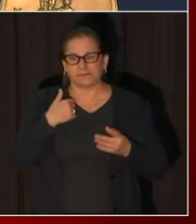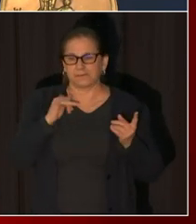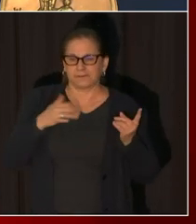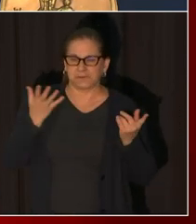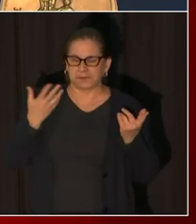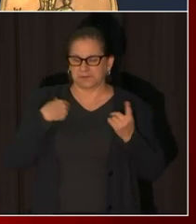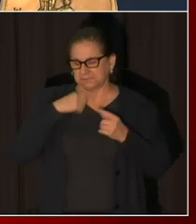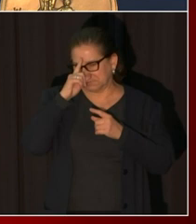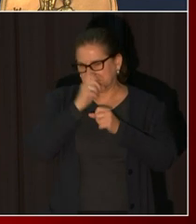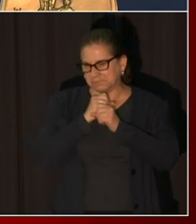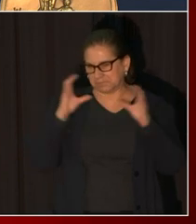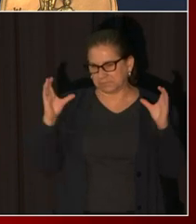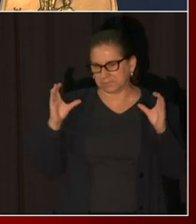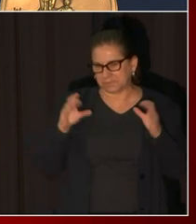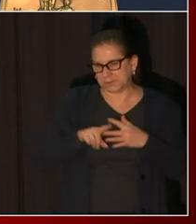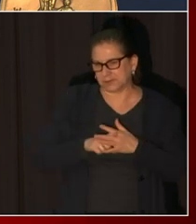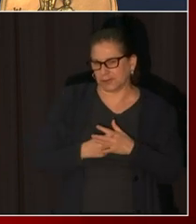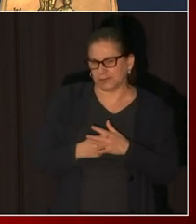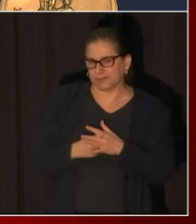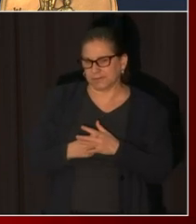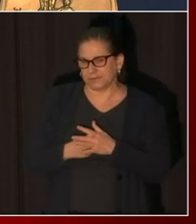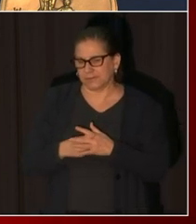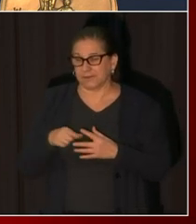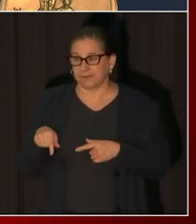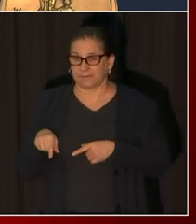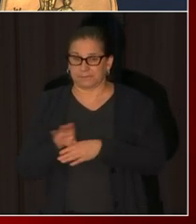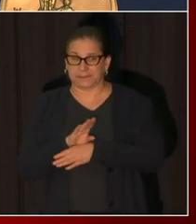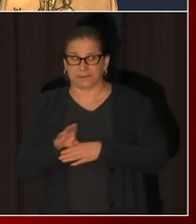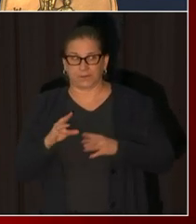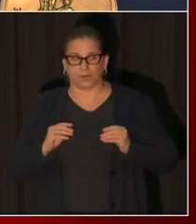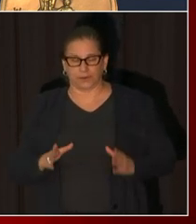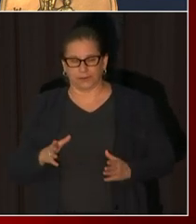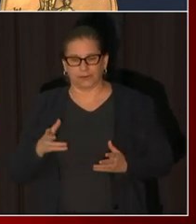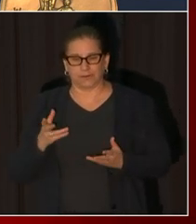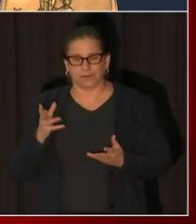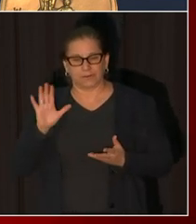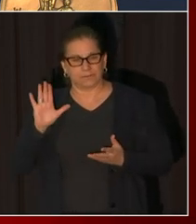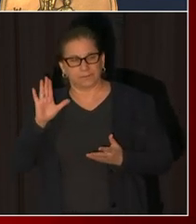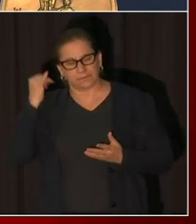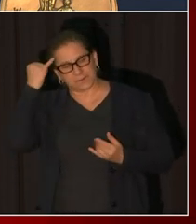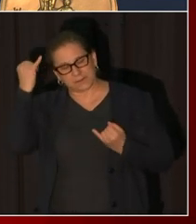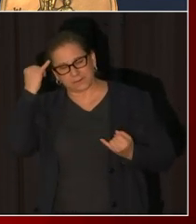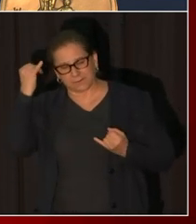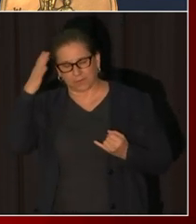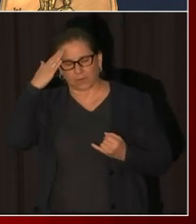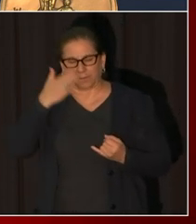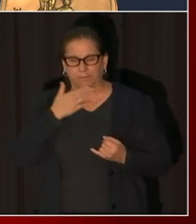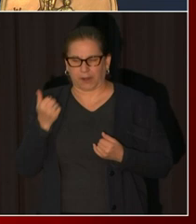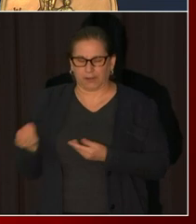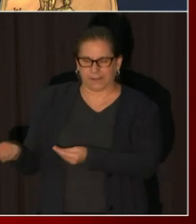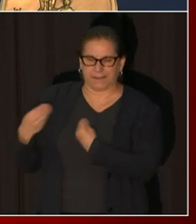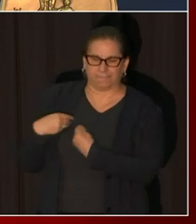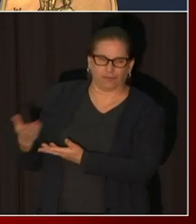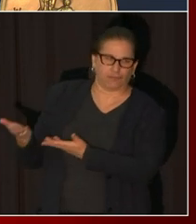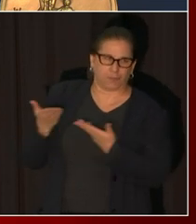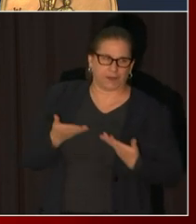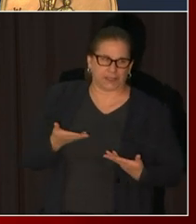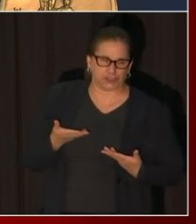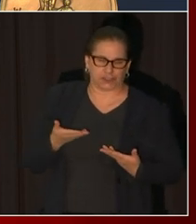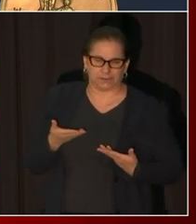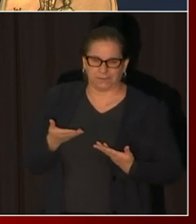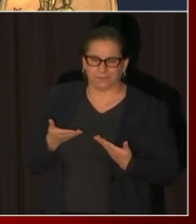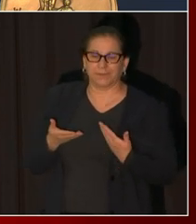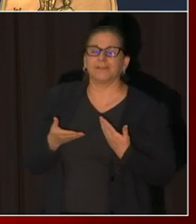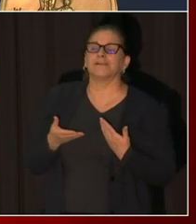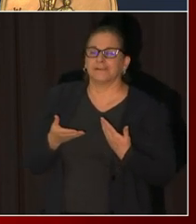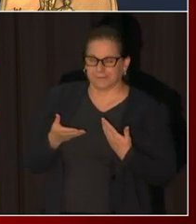operations will work for their customers and we expect them to include that information in their waiver application uh and then